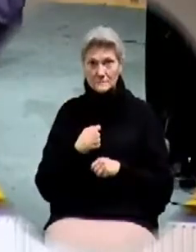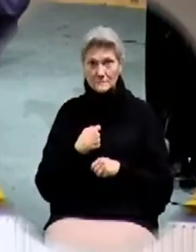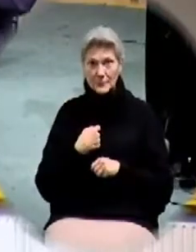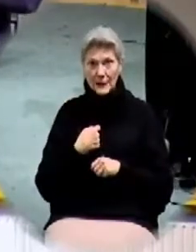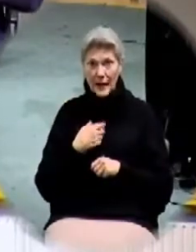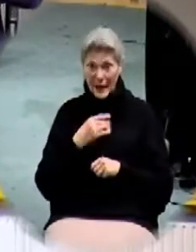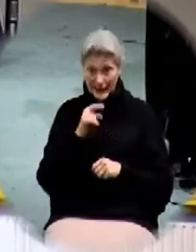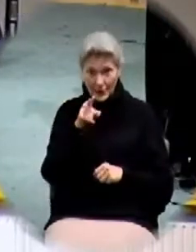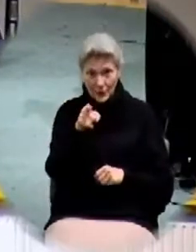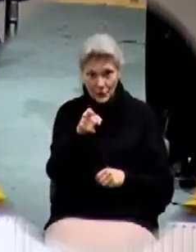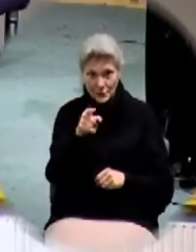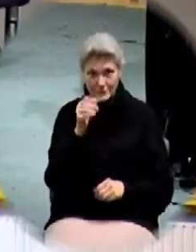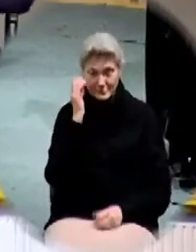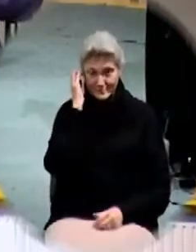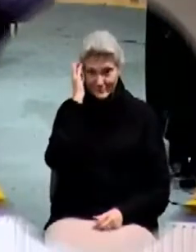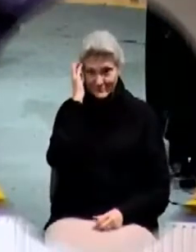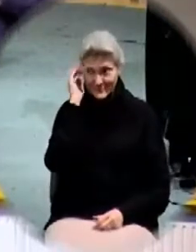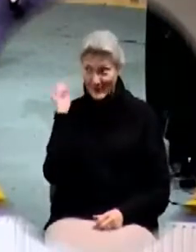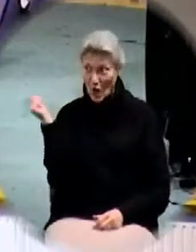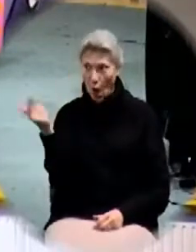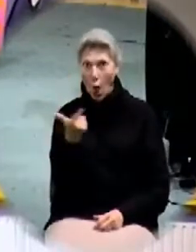And it includes y'all.